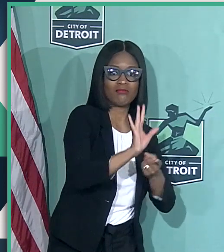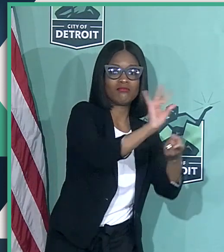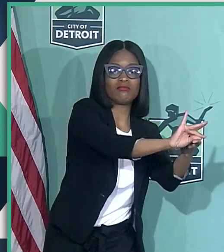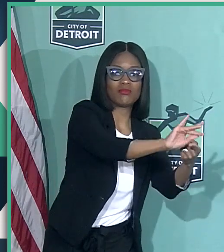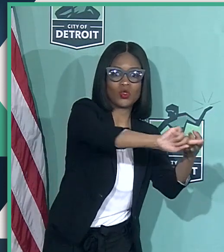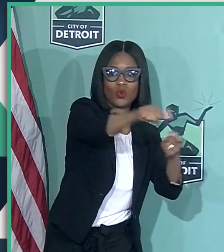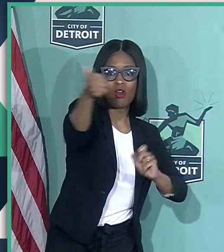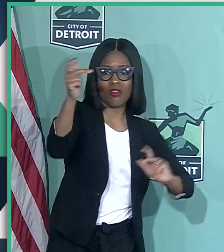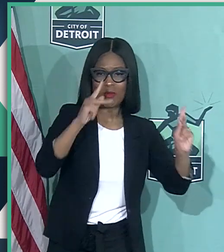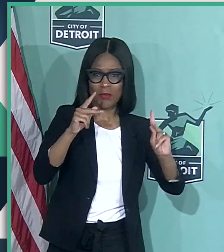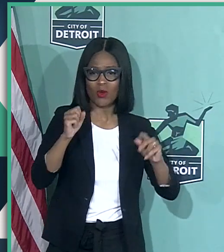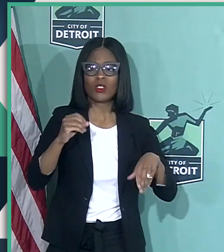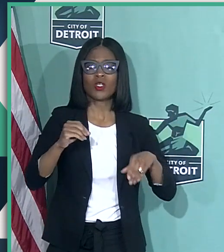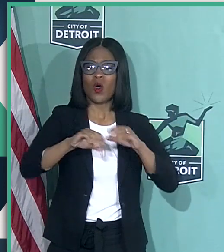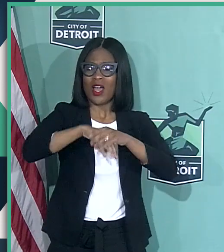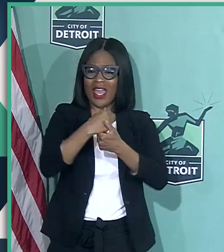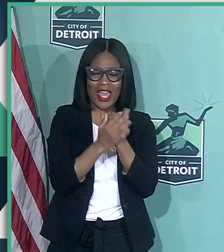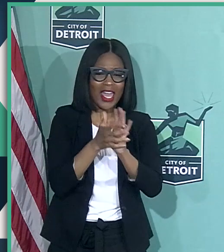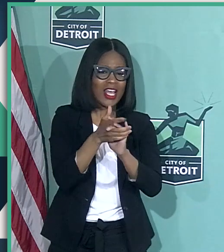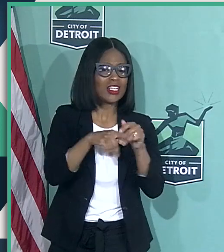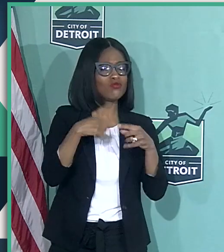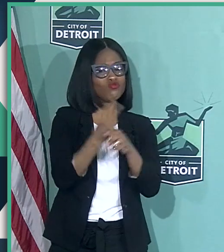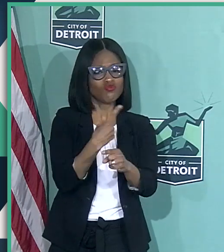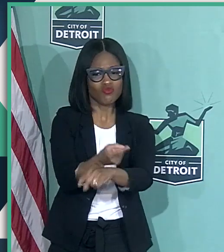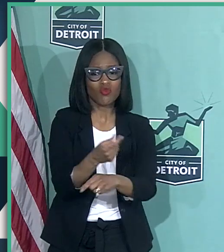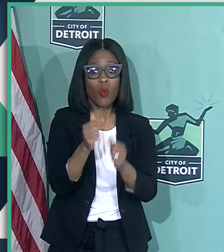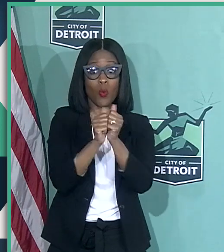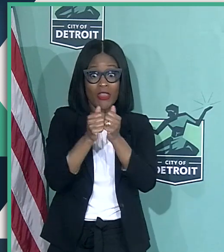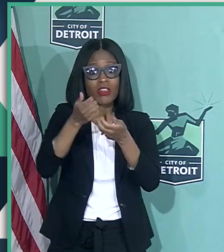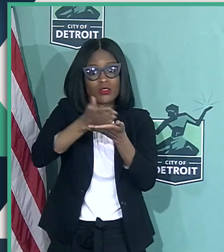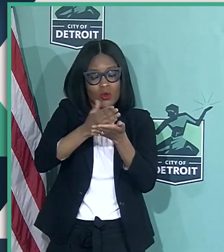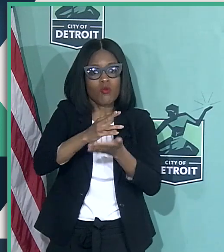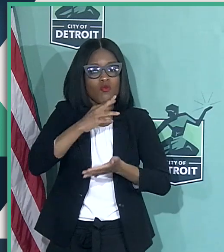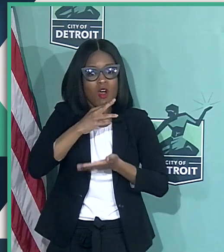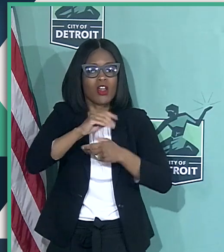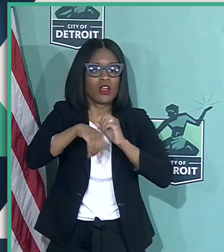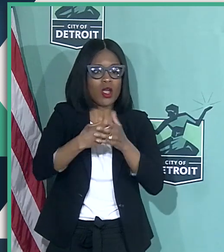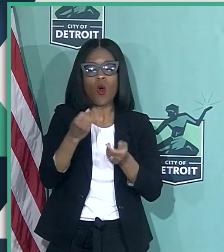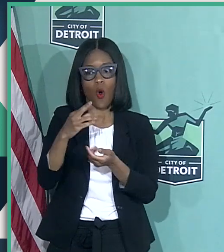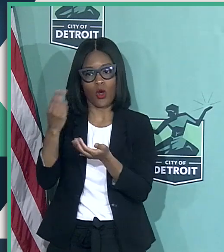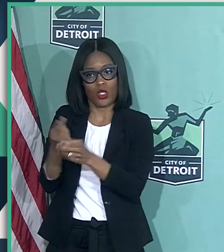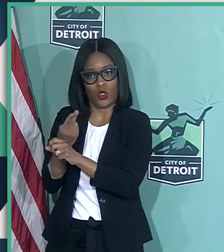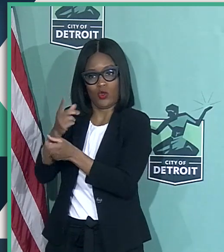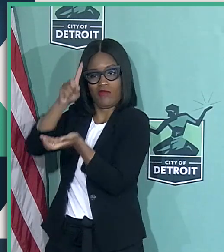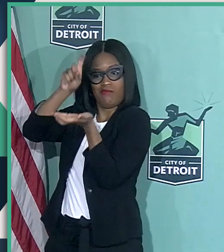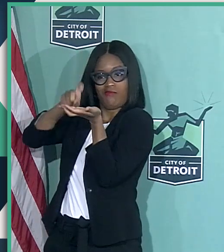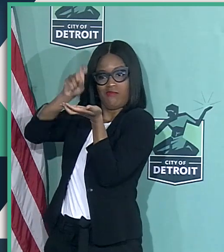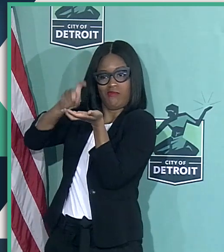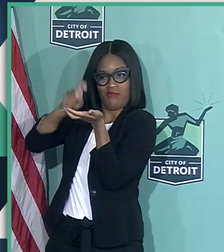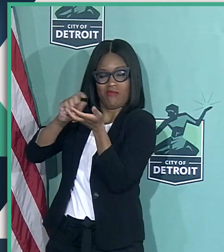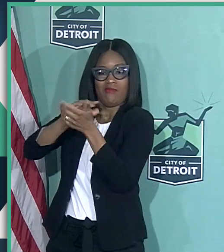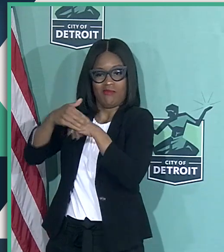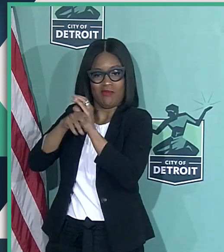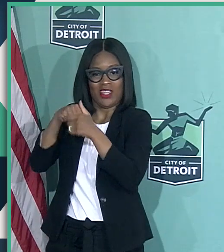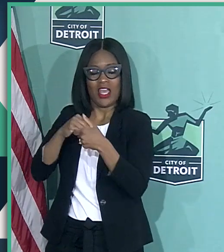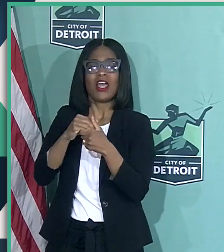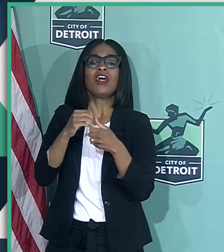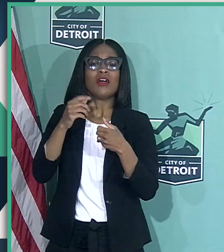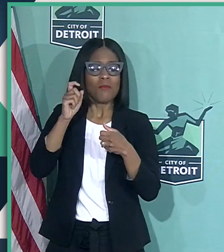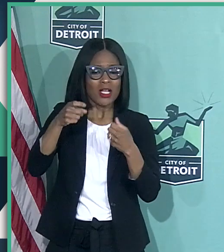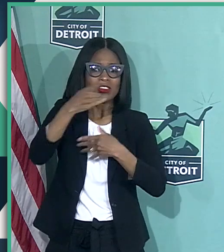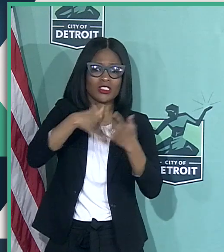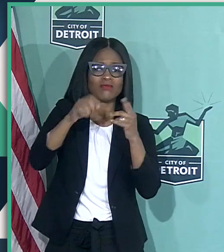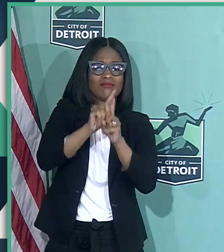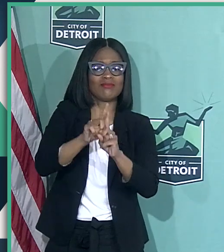Wash your hands on a regular basis. Wash with soap and water or with a hand sanitizer. Practice social distancing.